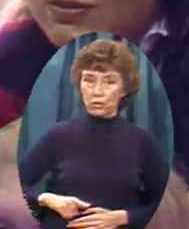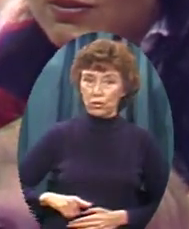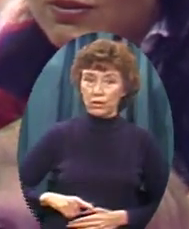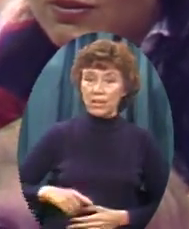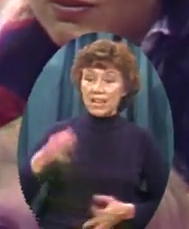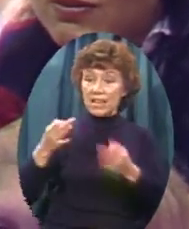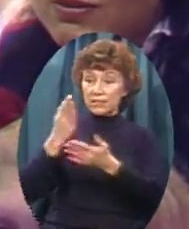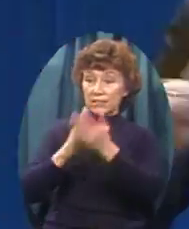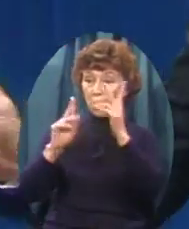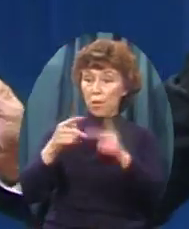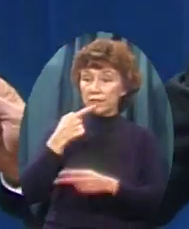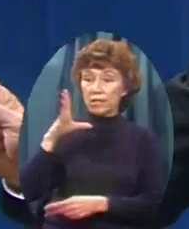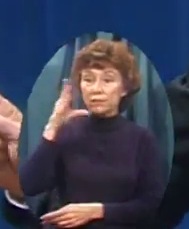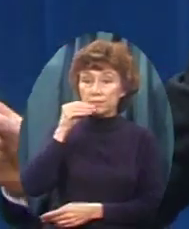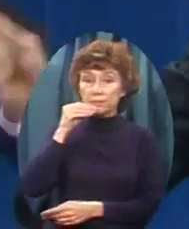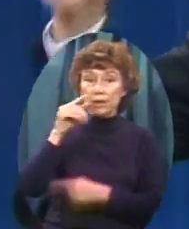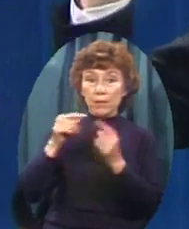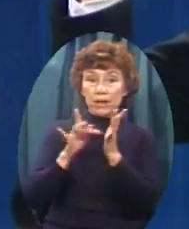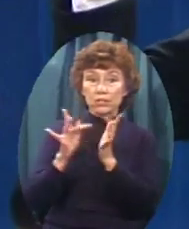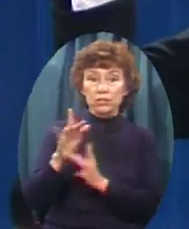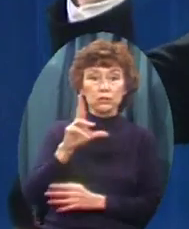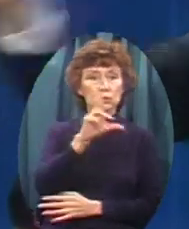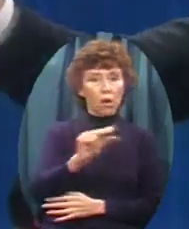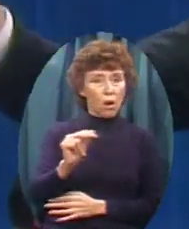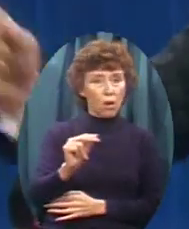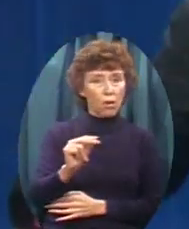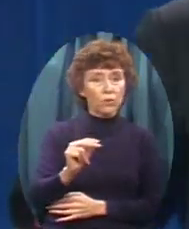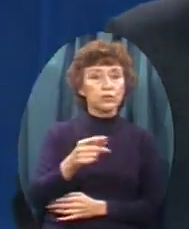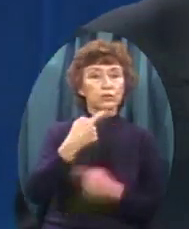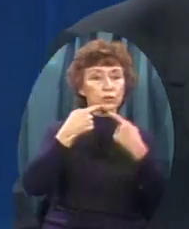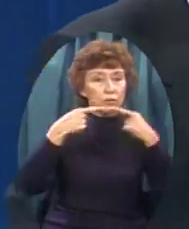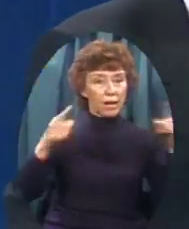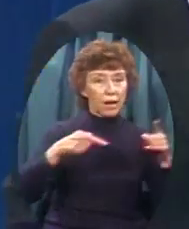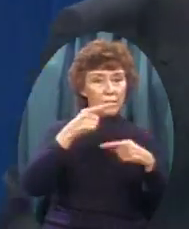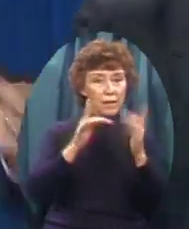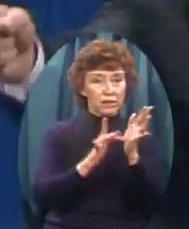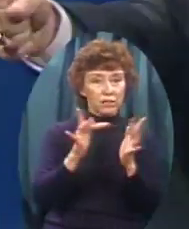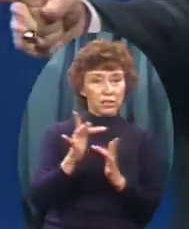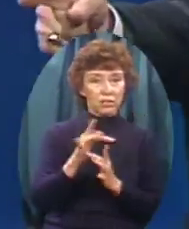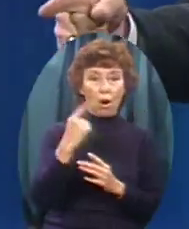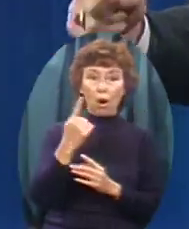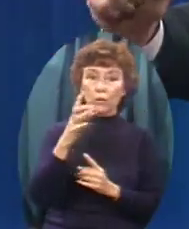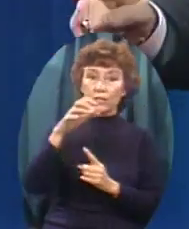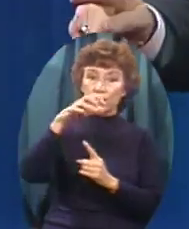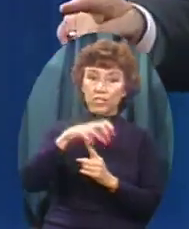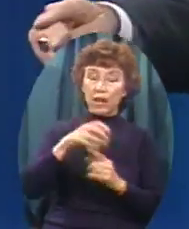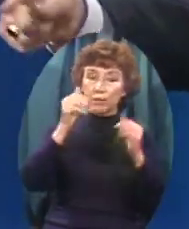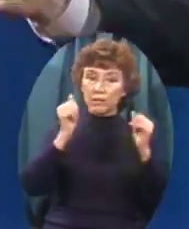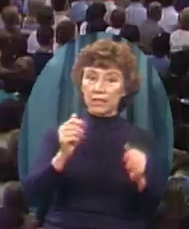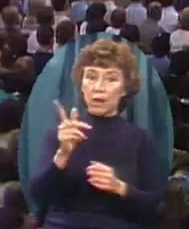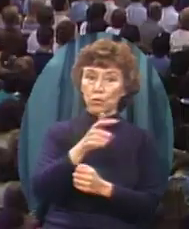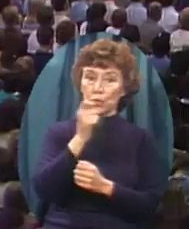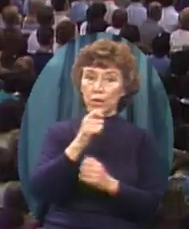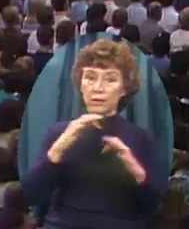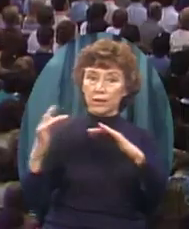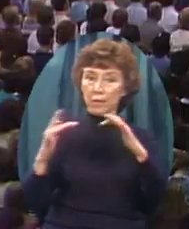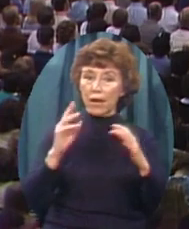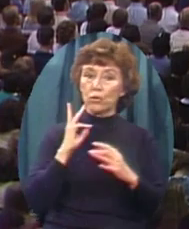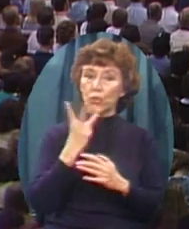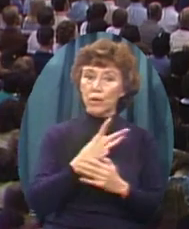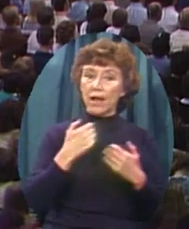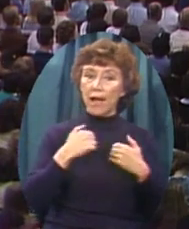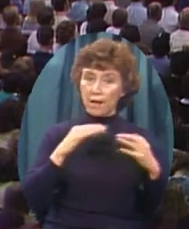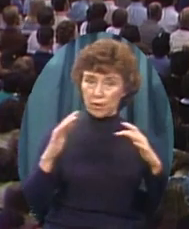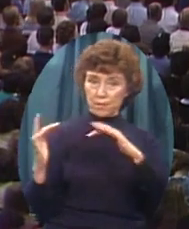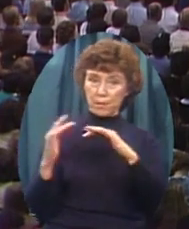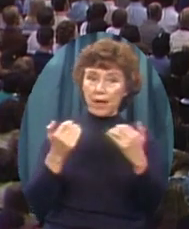the eternality And the sovereignty of God And only champions Can win that battle Every one of you scientists I see Jim Hall And Lane Lester And all